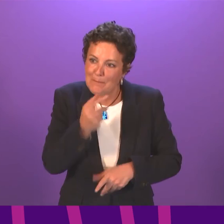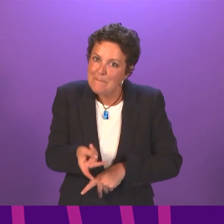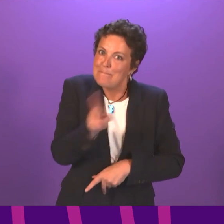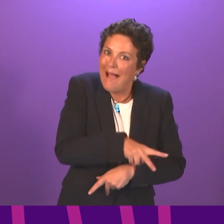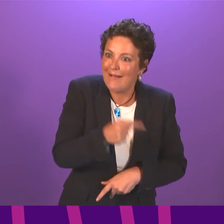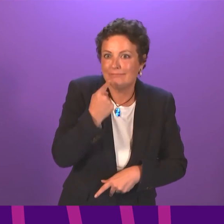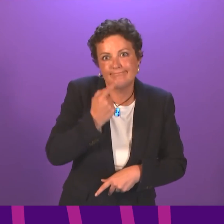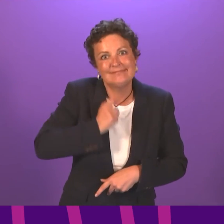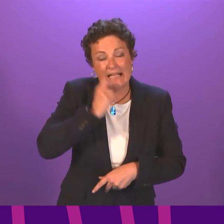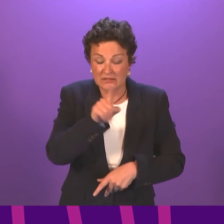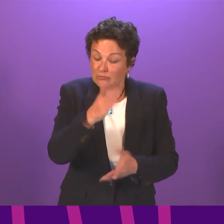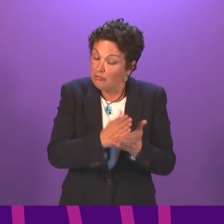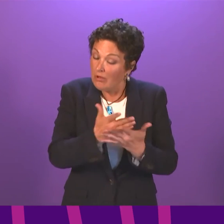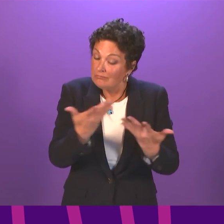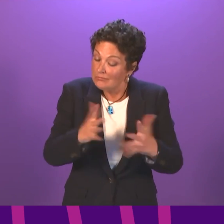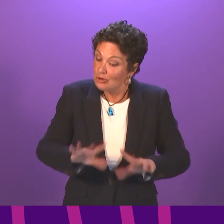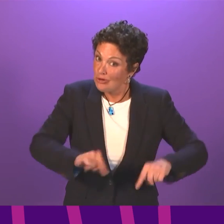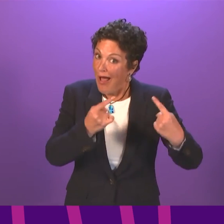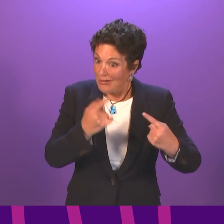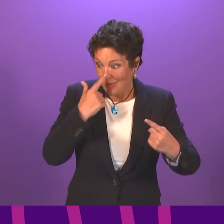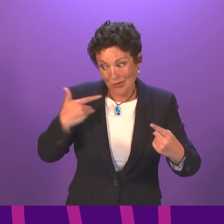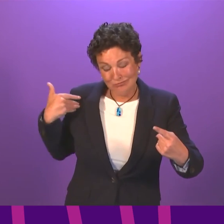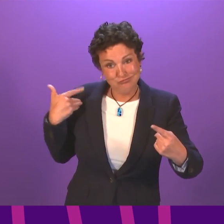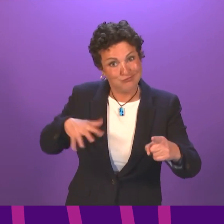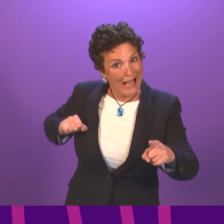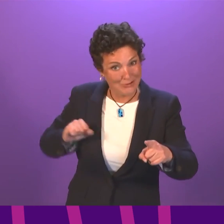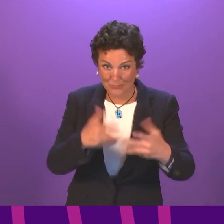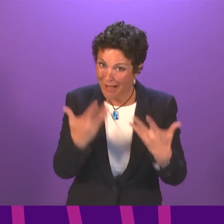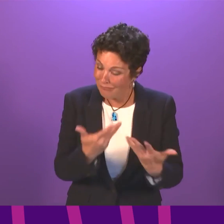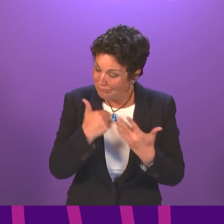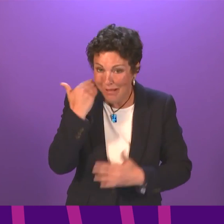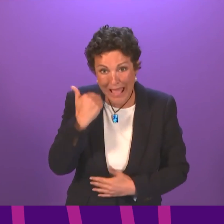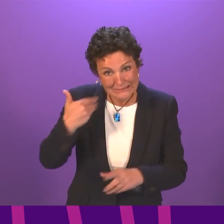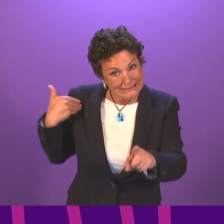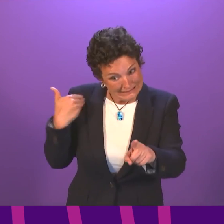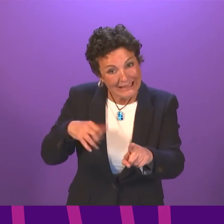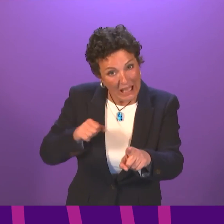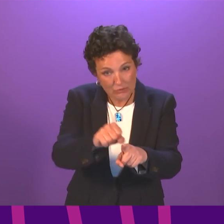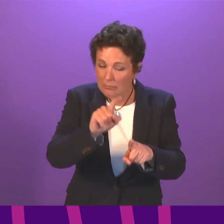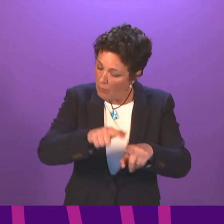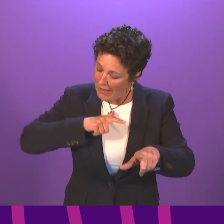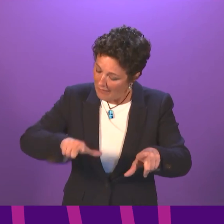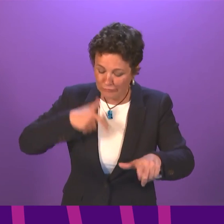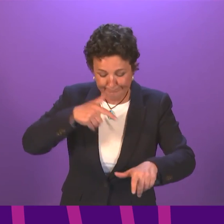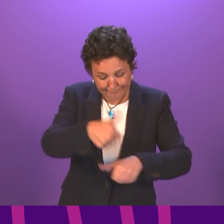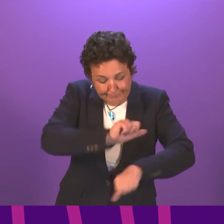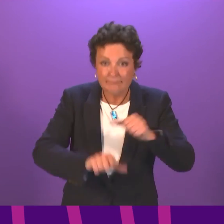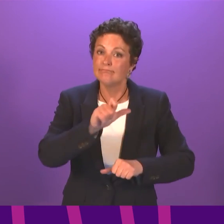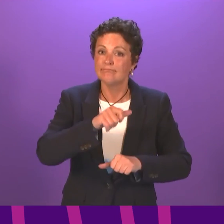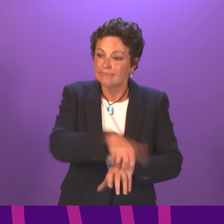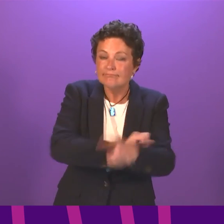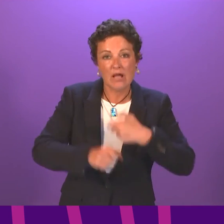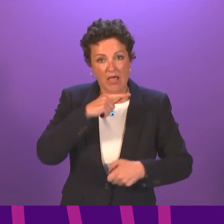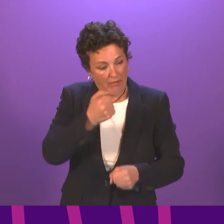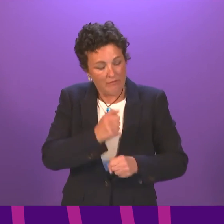backlogs and get the service back to normal. And that is the case in dental services as well. And we will continue to take the steps necessary to support that.